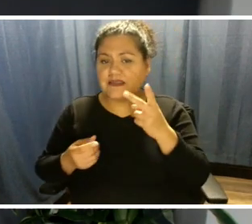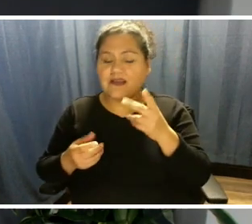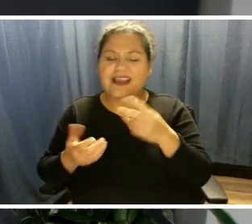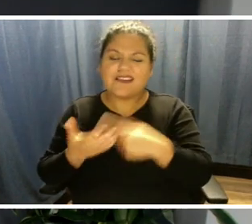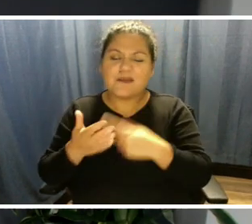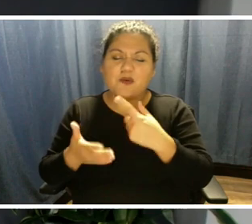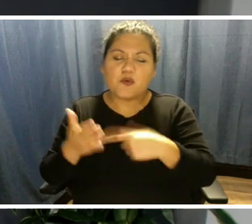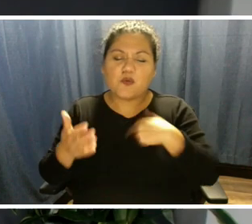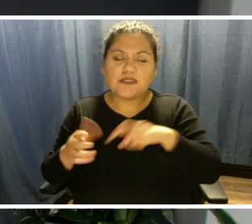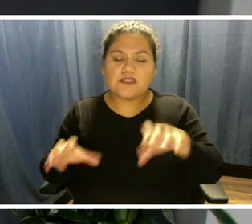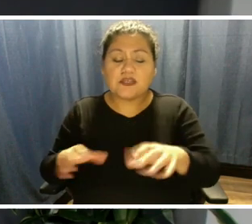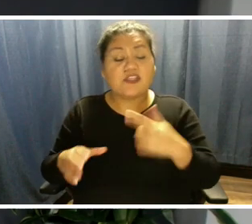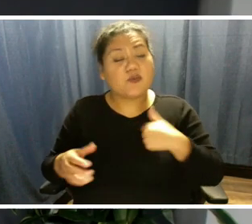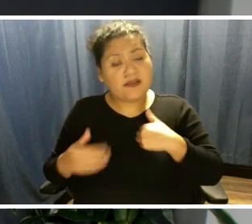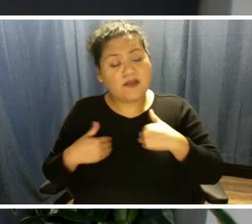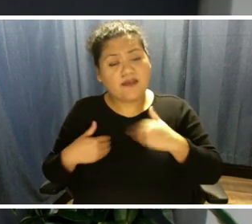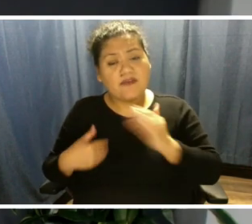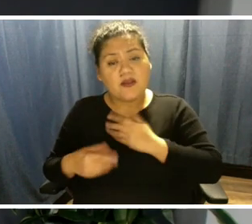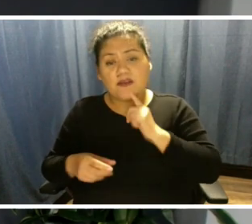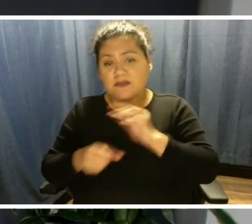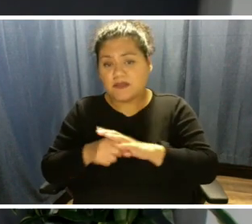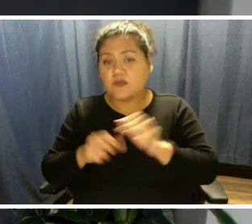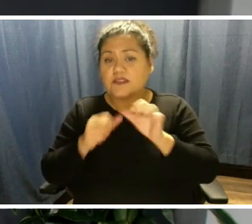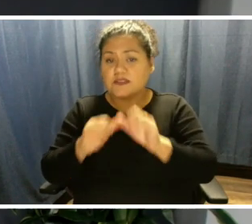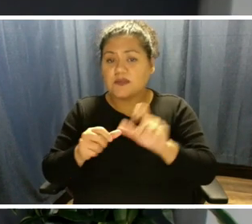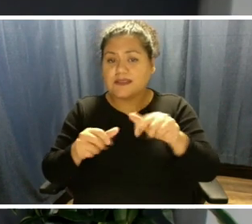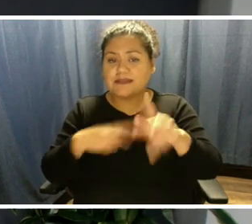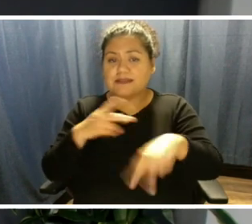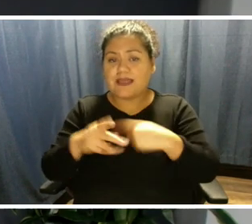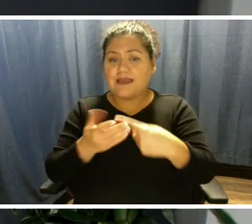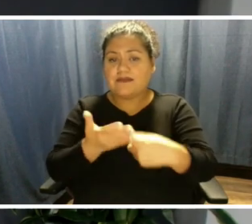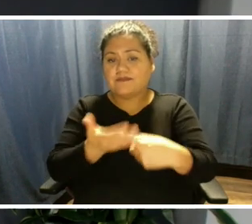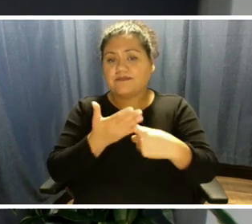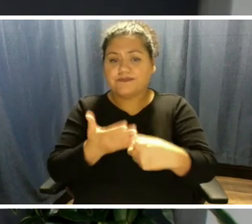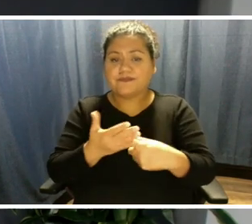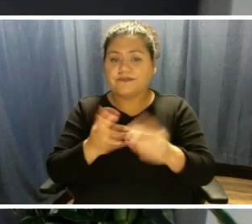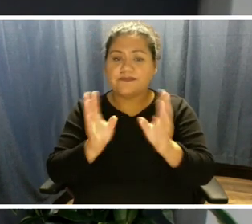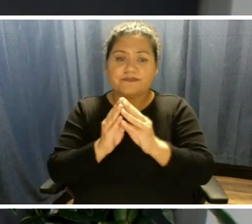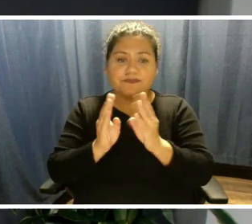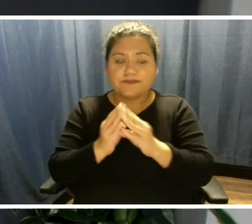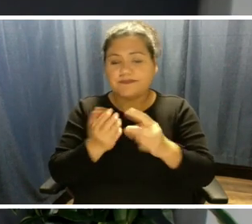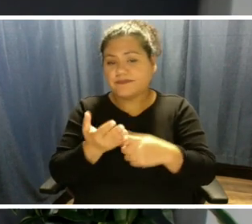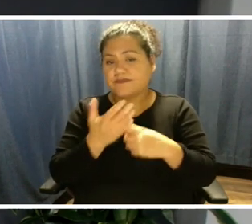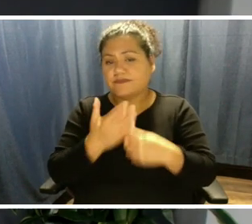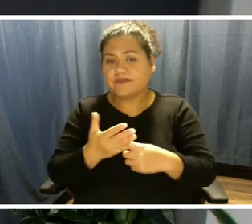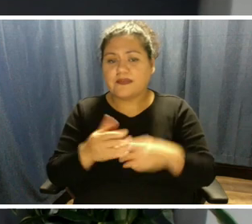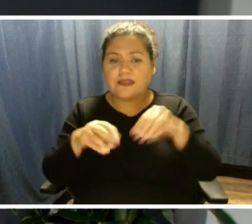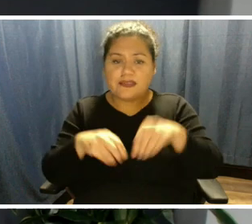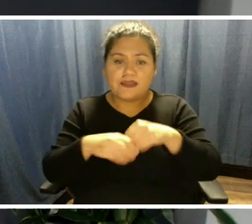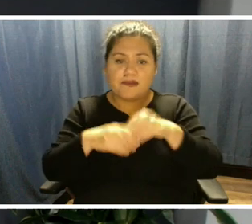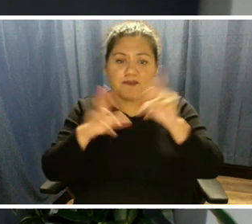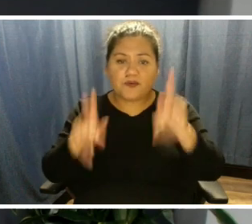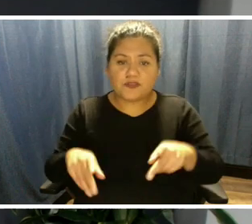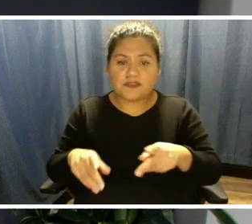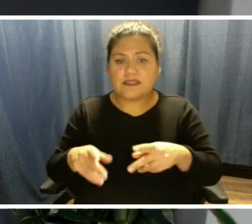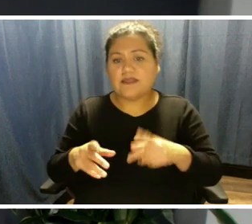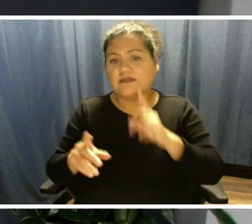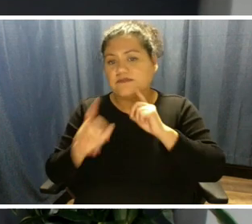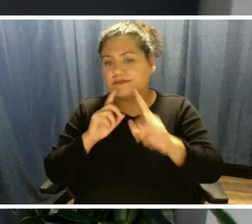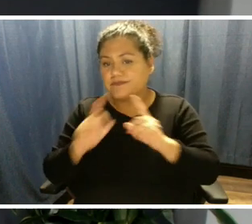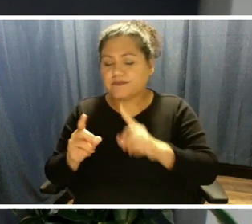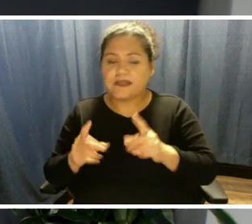commitment that we'll continue forums like this in-person dialogue, direct messaging to our customers